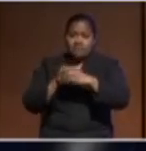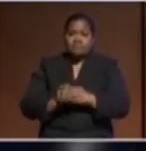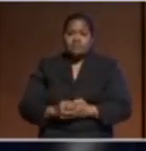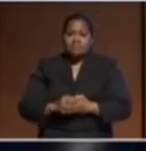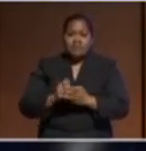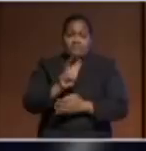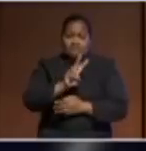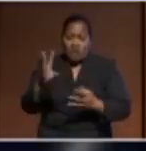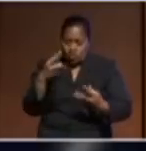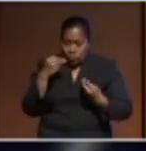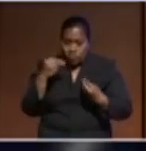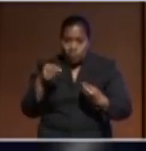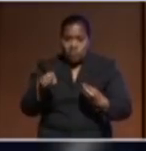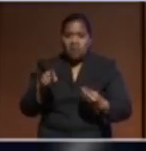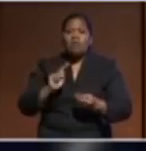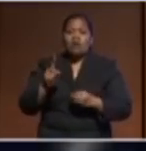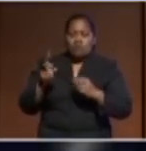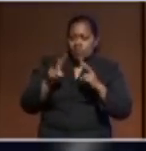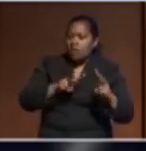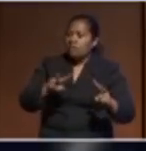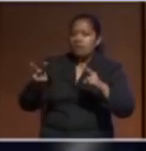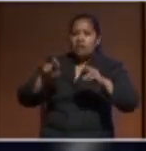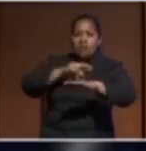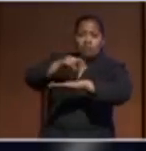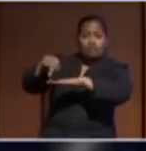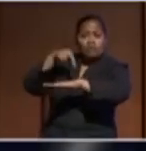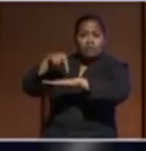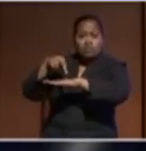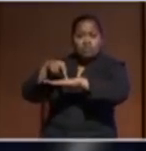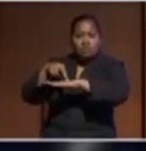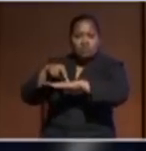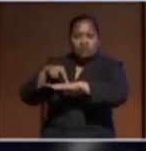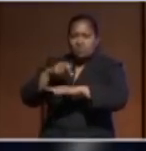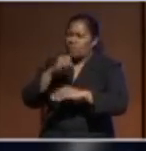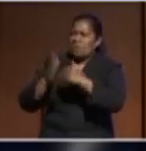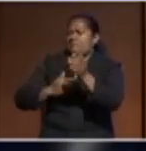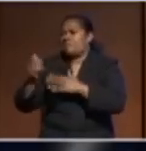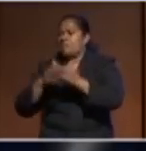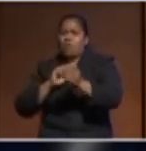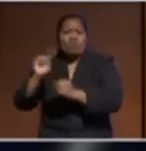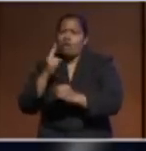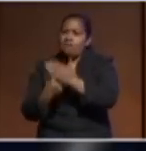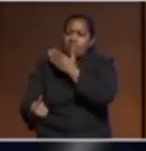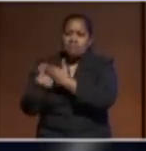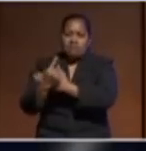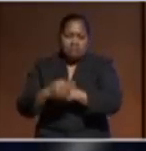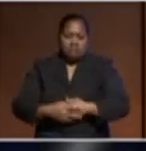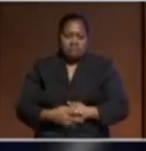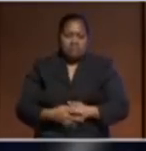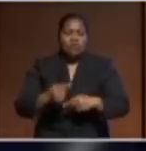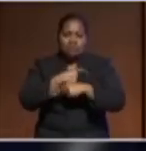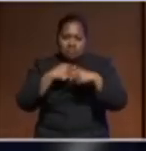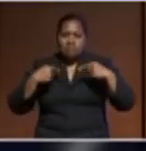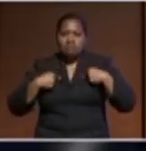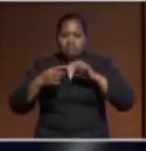and we look out to the region and that regionalism, I just hope no matter what comes our way, we'll be better placed to tackle it.